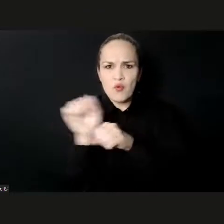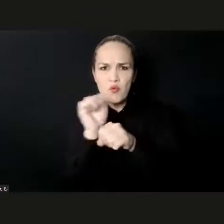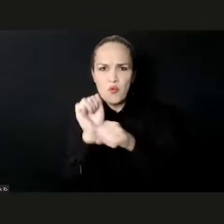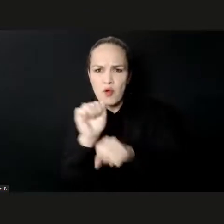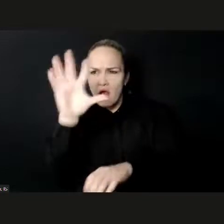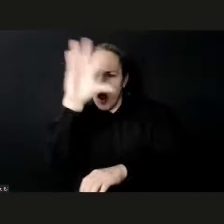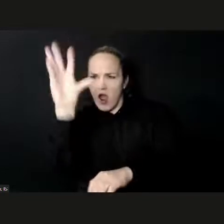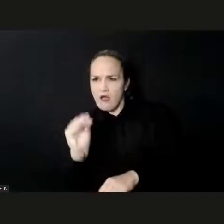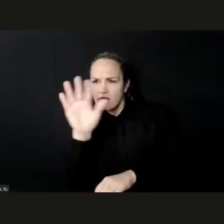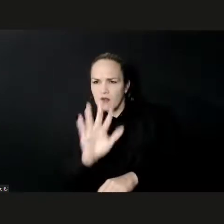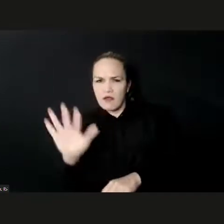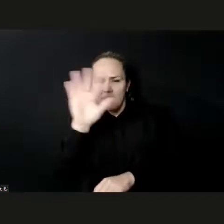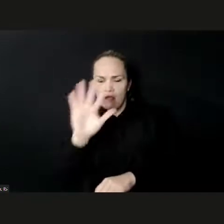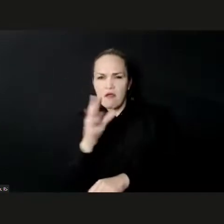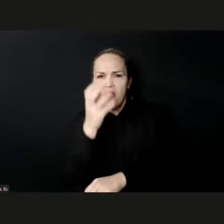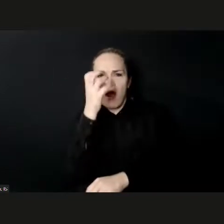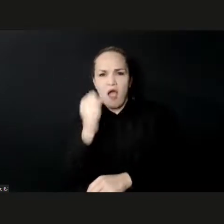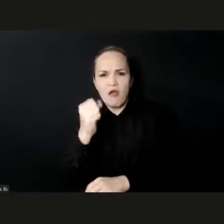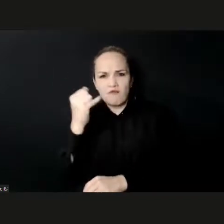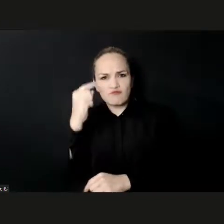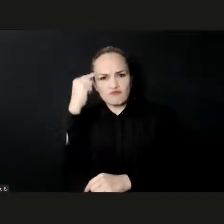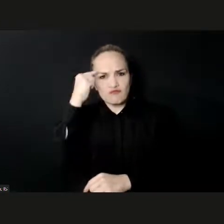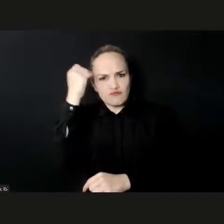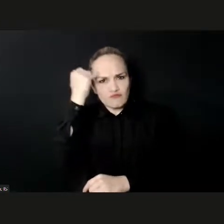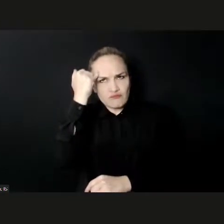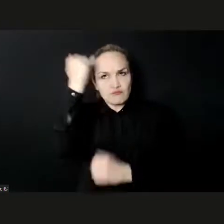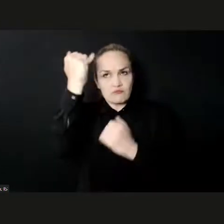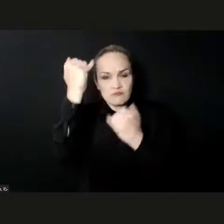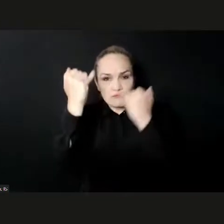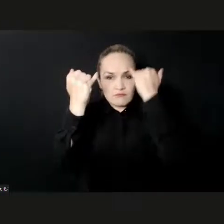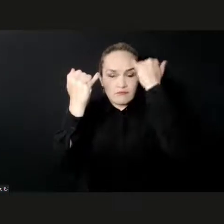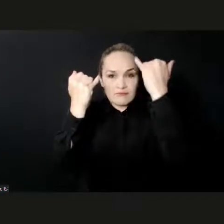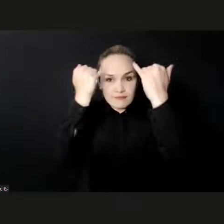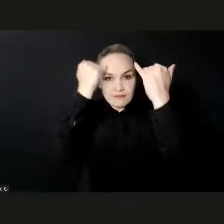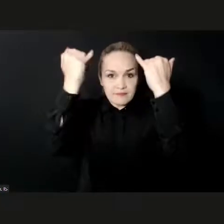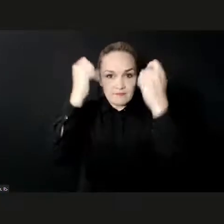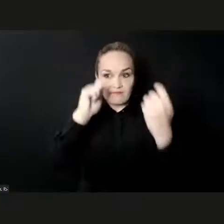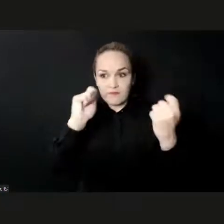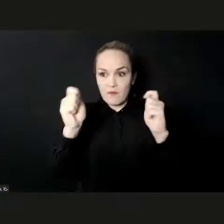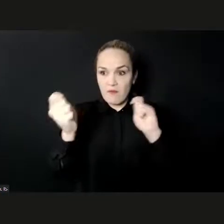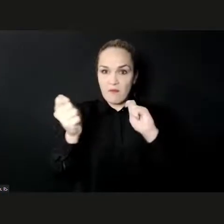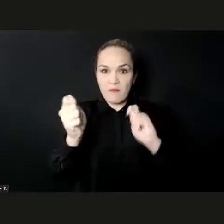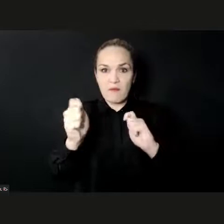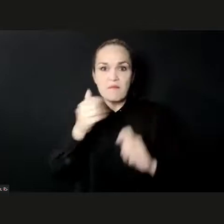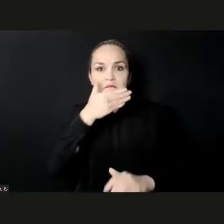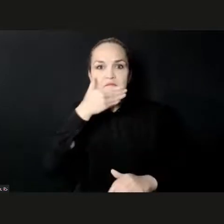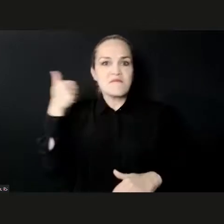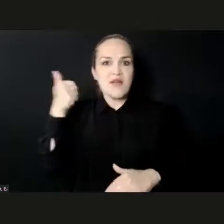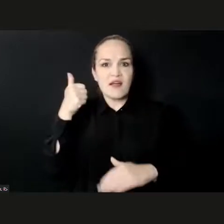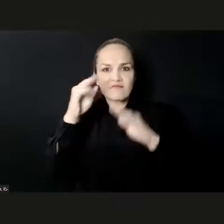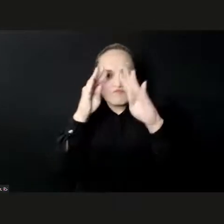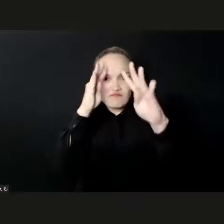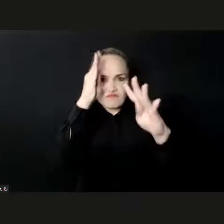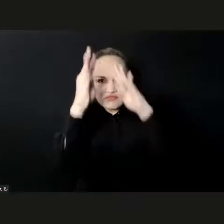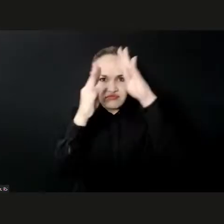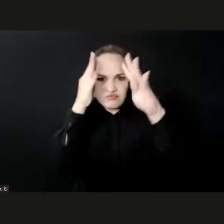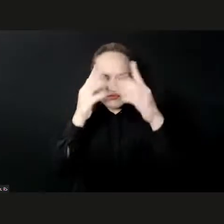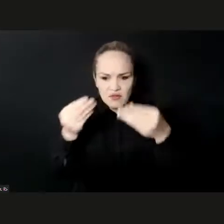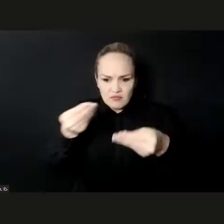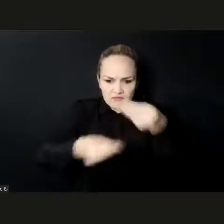digital transformation in the creative sector and how we contribute towards the recovery from COVID-19 crisis